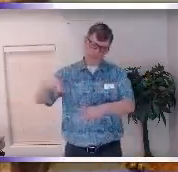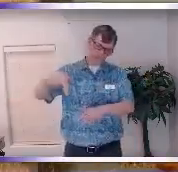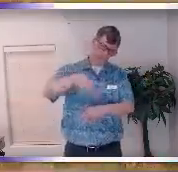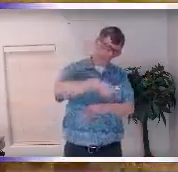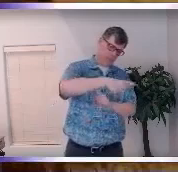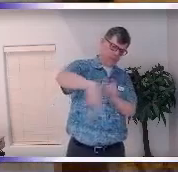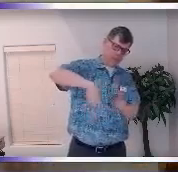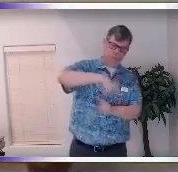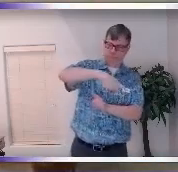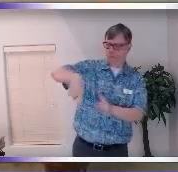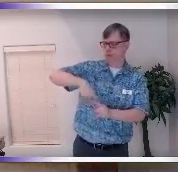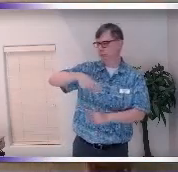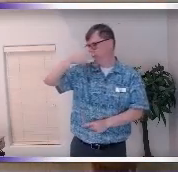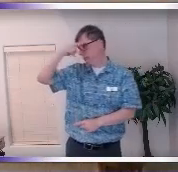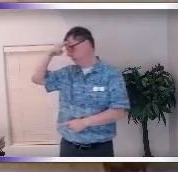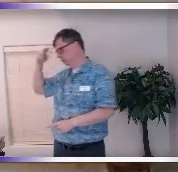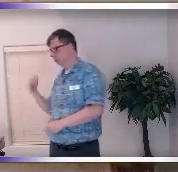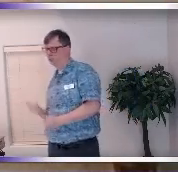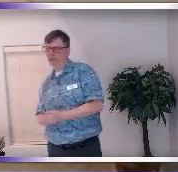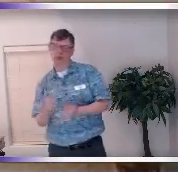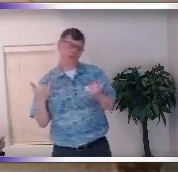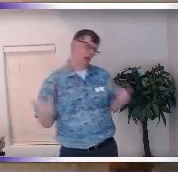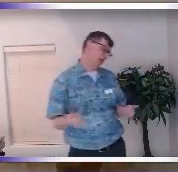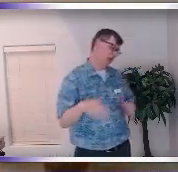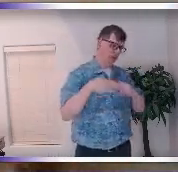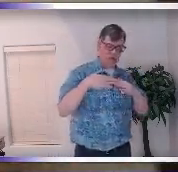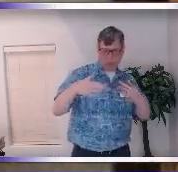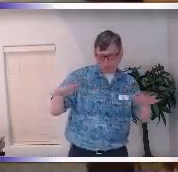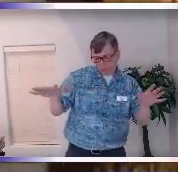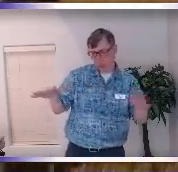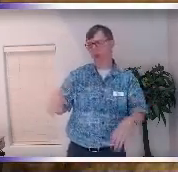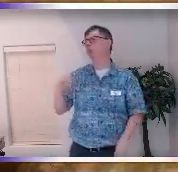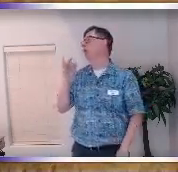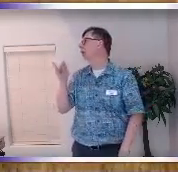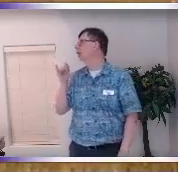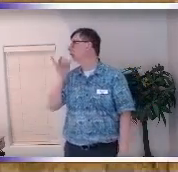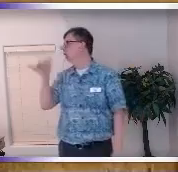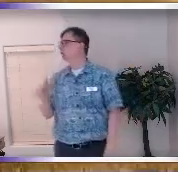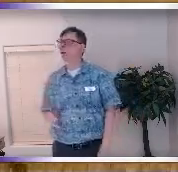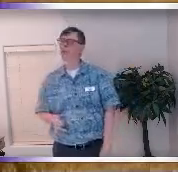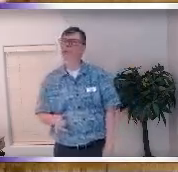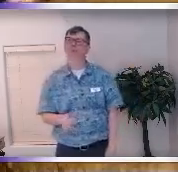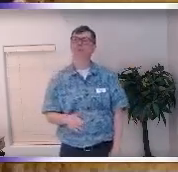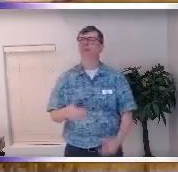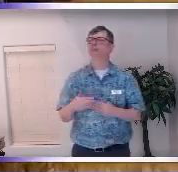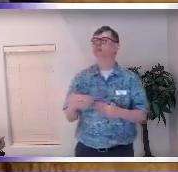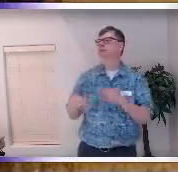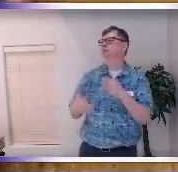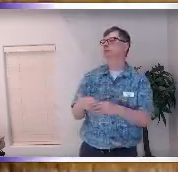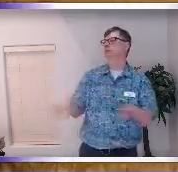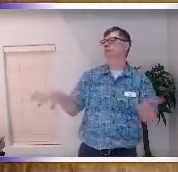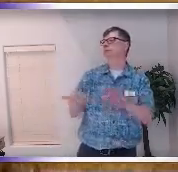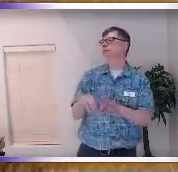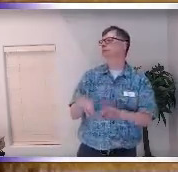and I would look at the carpet I'm like oh this carpet when are we gonna get I'd go to the board meeting of when are we getting